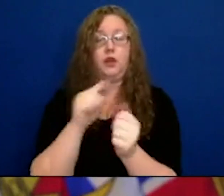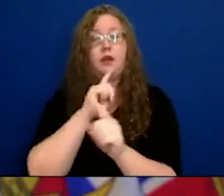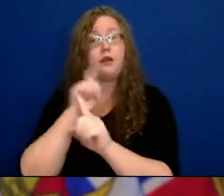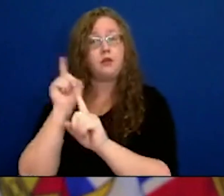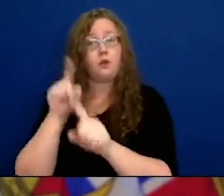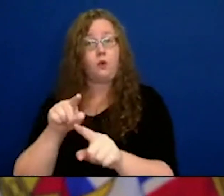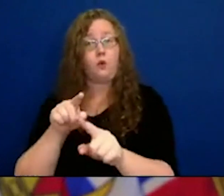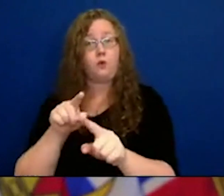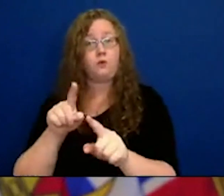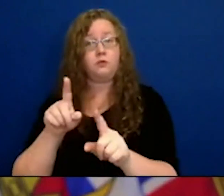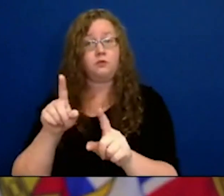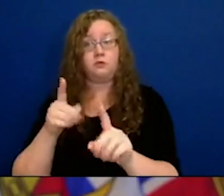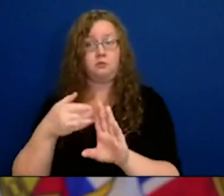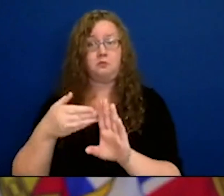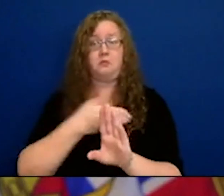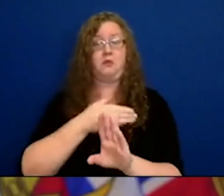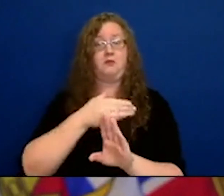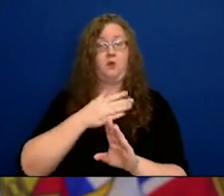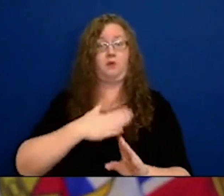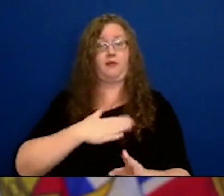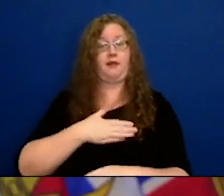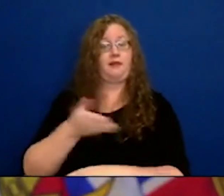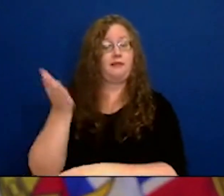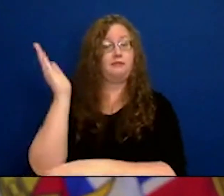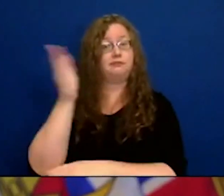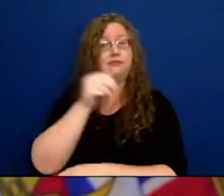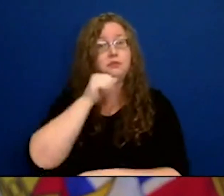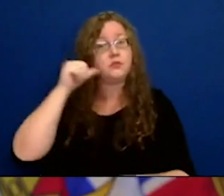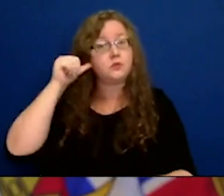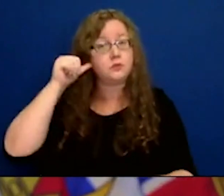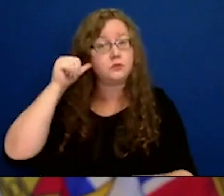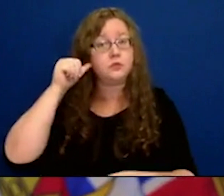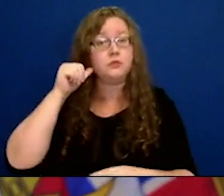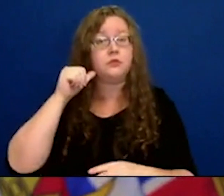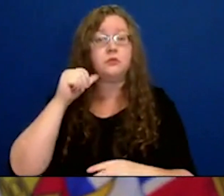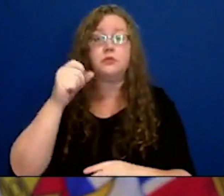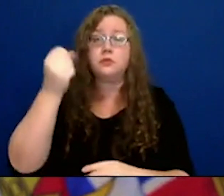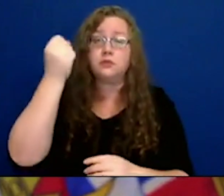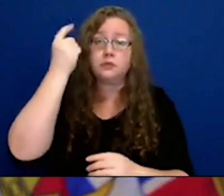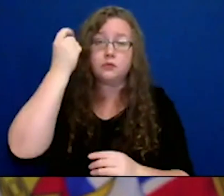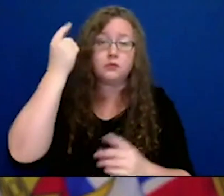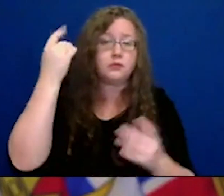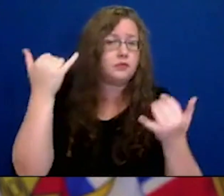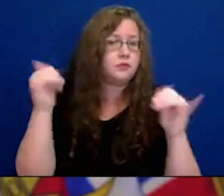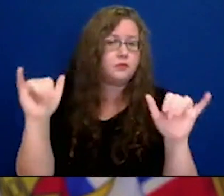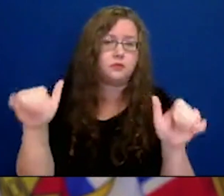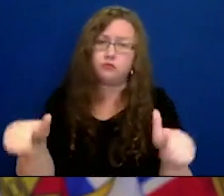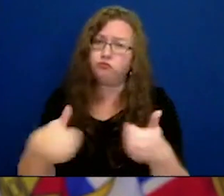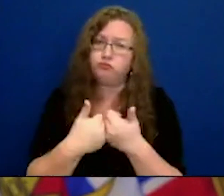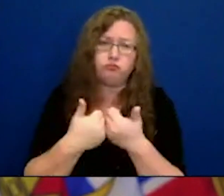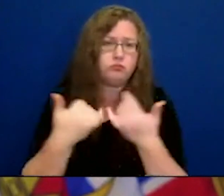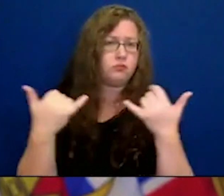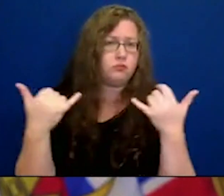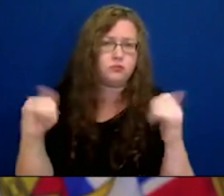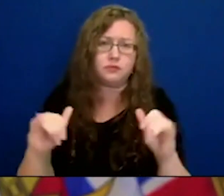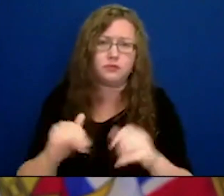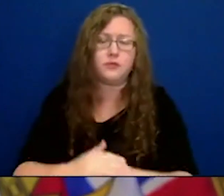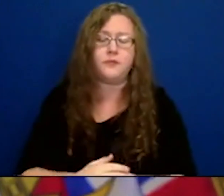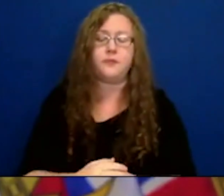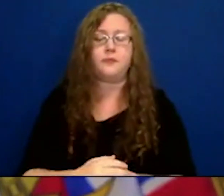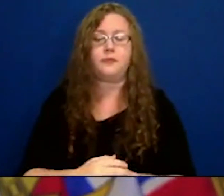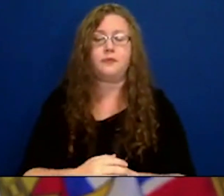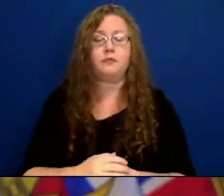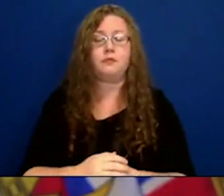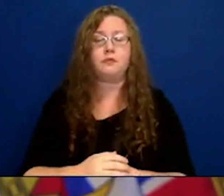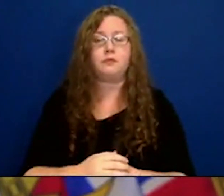coming down here. But it is a challenge because all of the orders do come into effect.